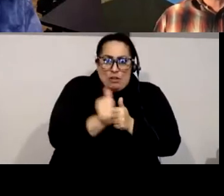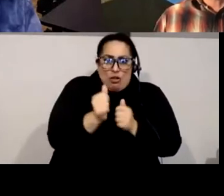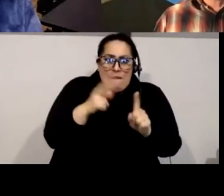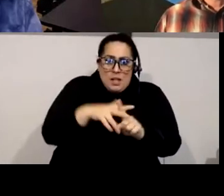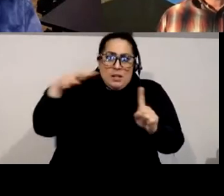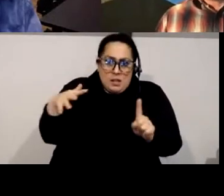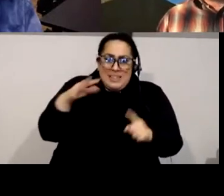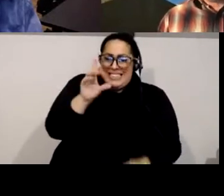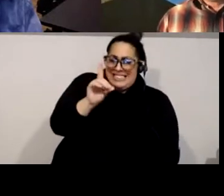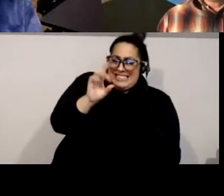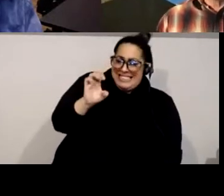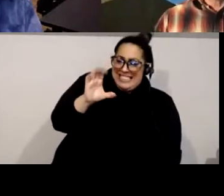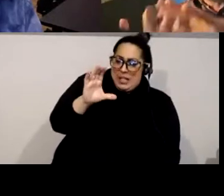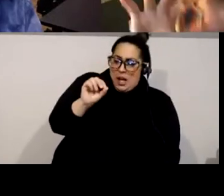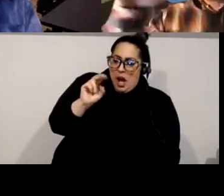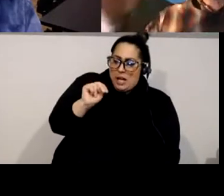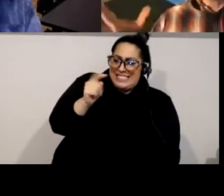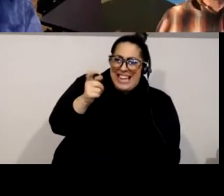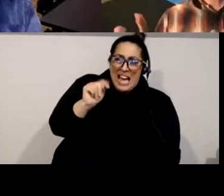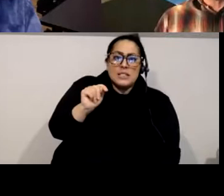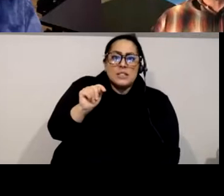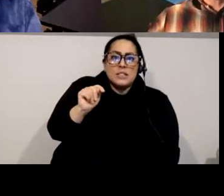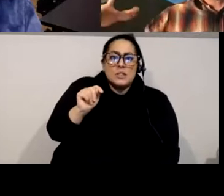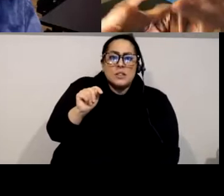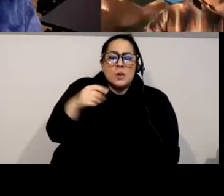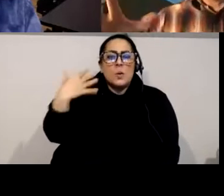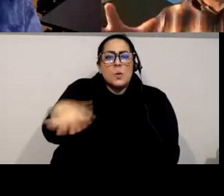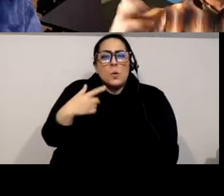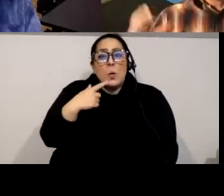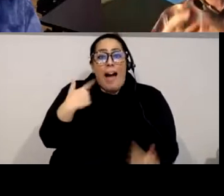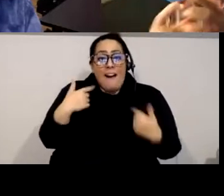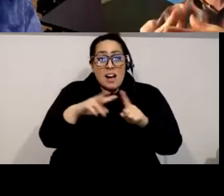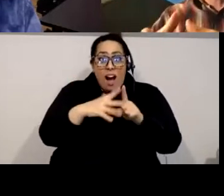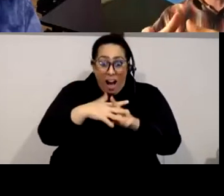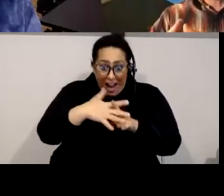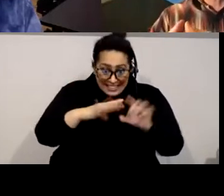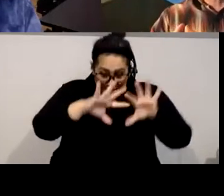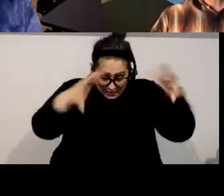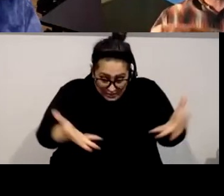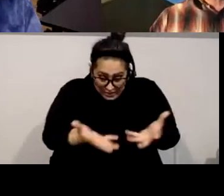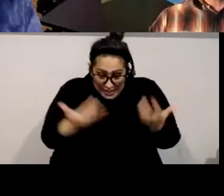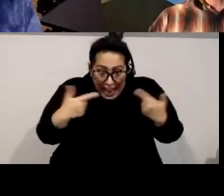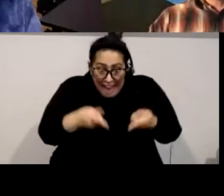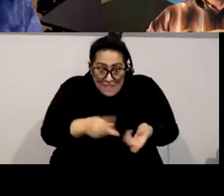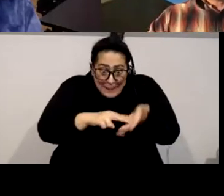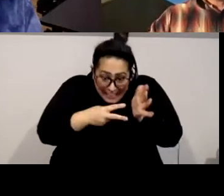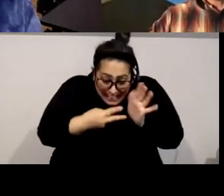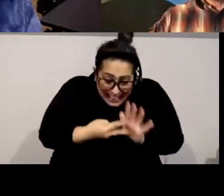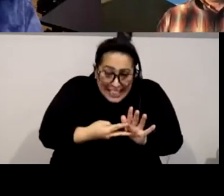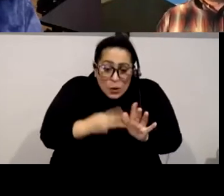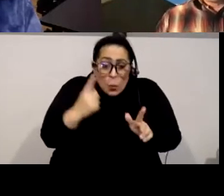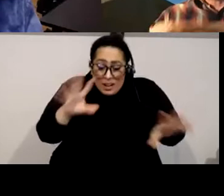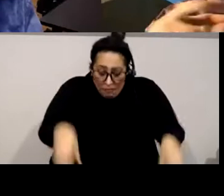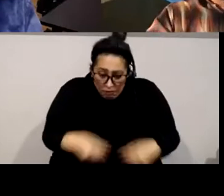is that we're actually losing the bodies of knowledge that live around that that particular piece that that piece uh